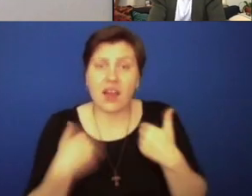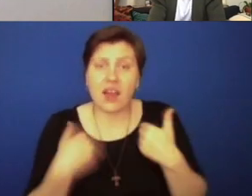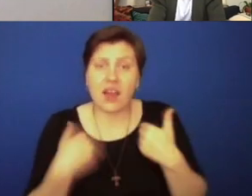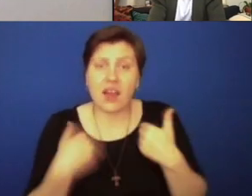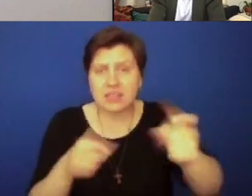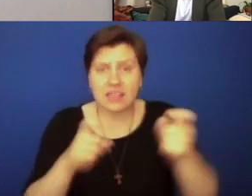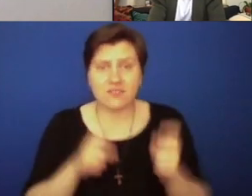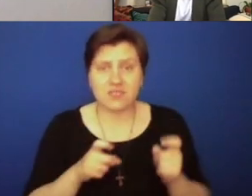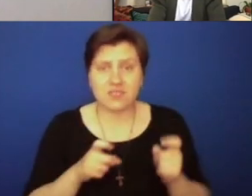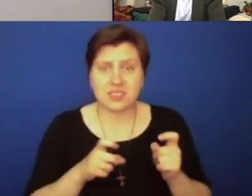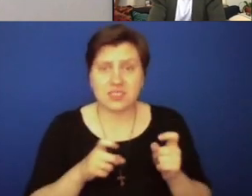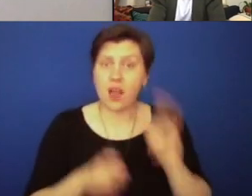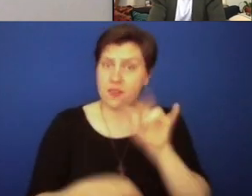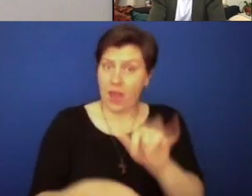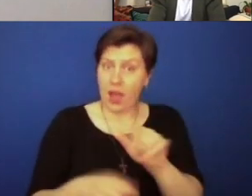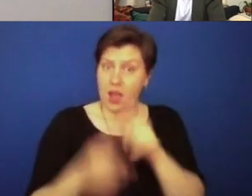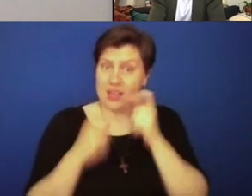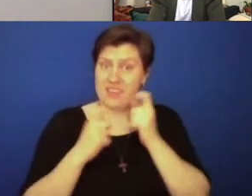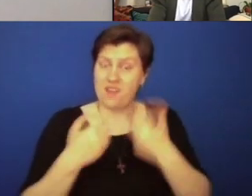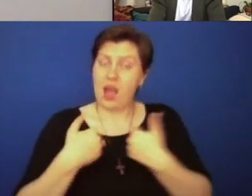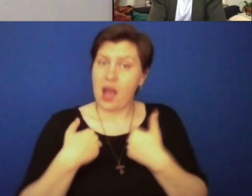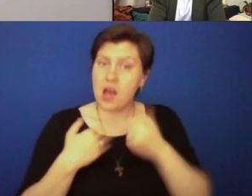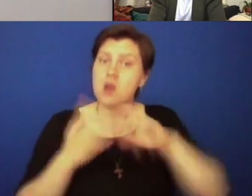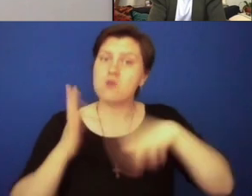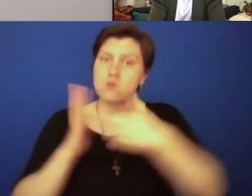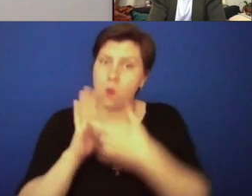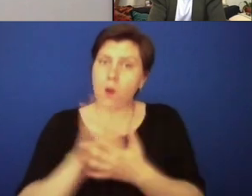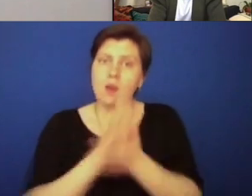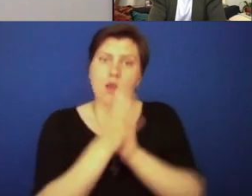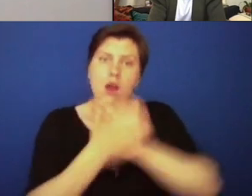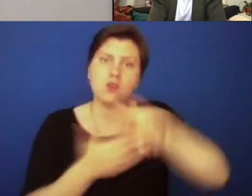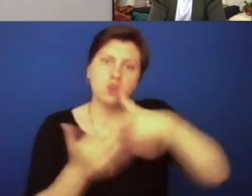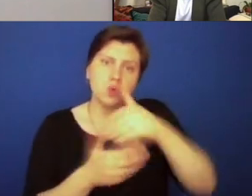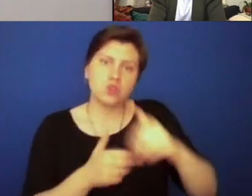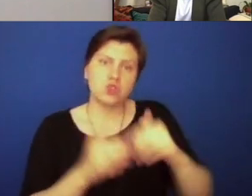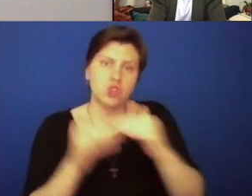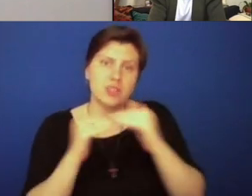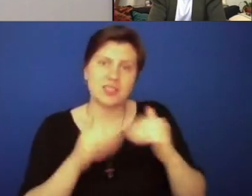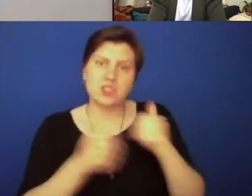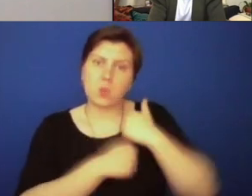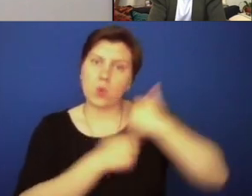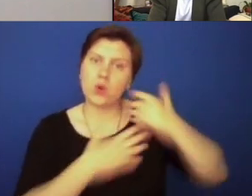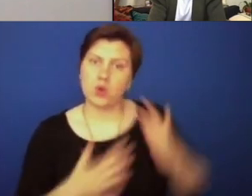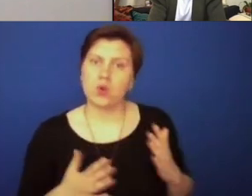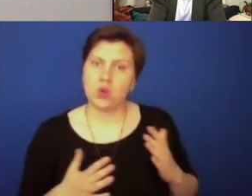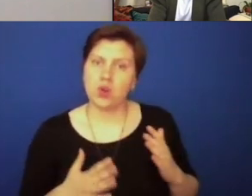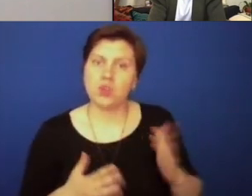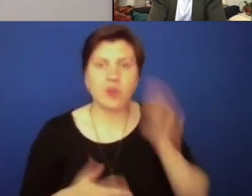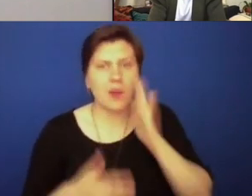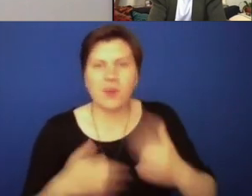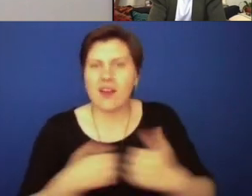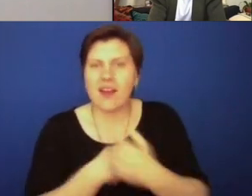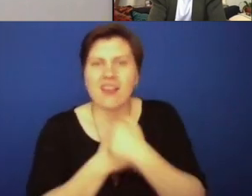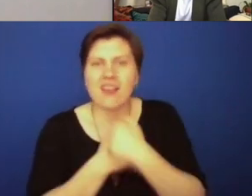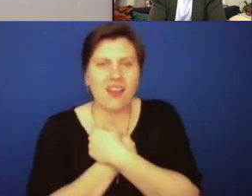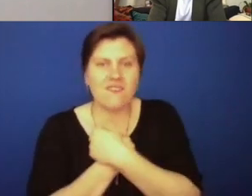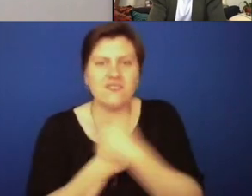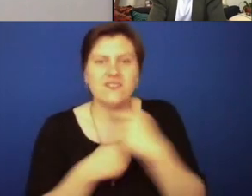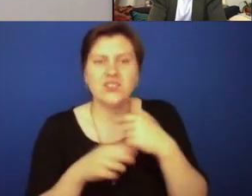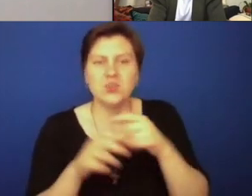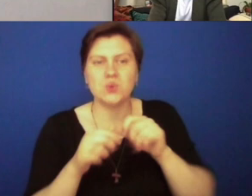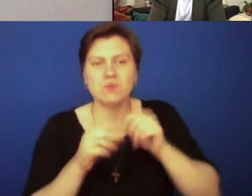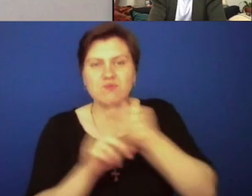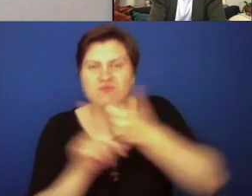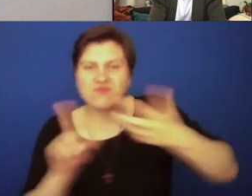gifts, and all of those unique gifts have a role in being a social justice warrior. So I would love to demystify